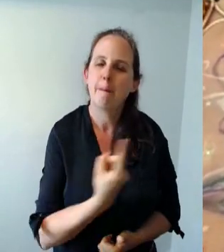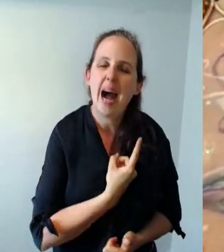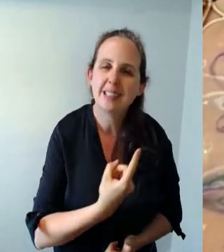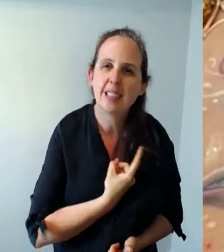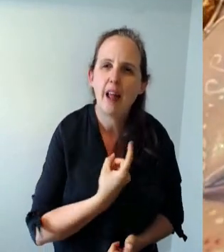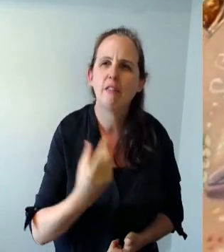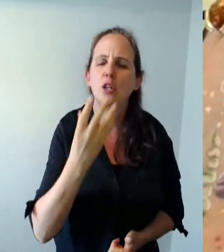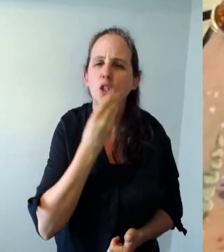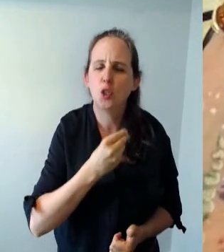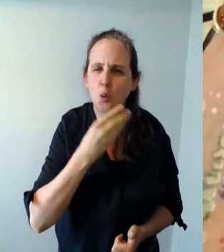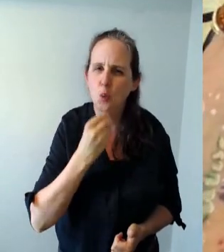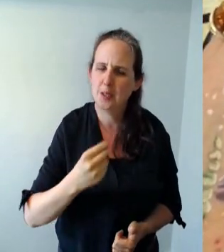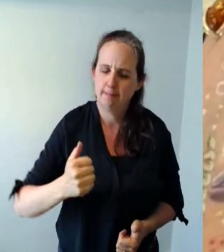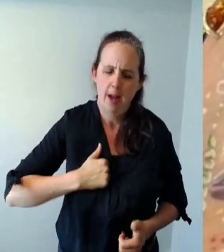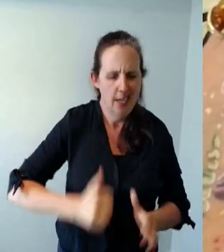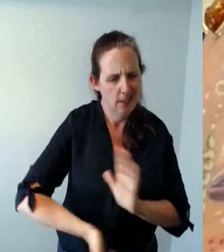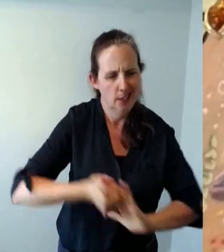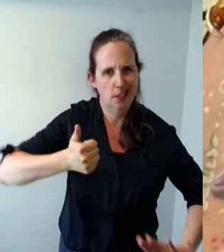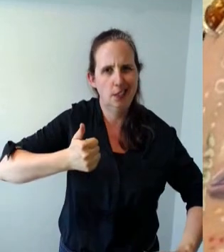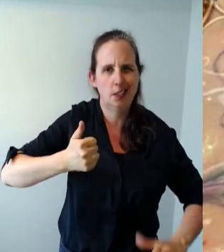trusty glue gun